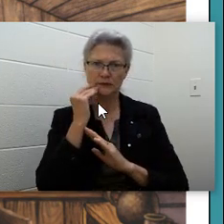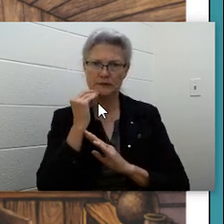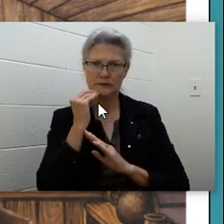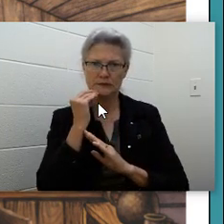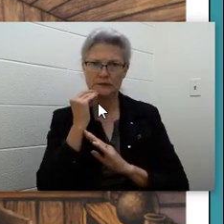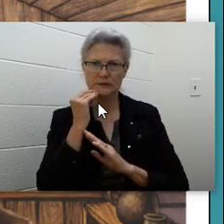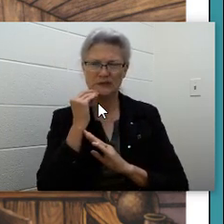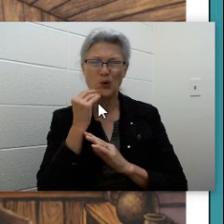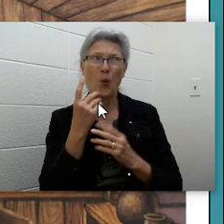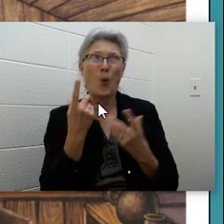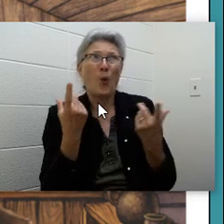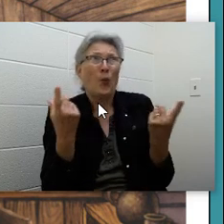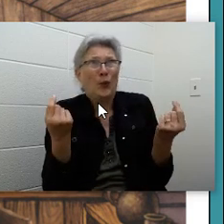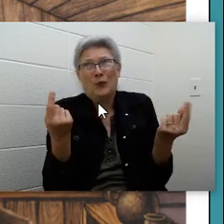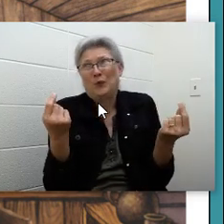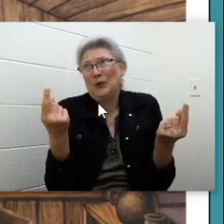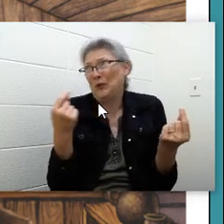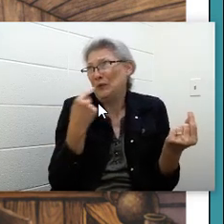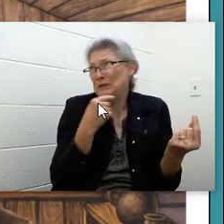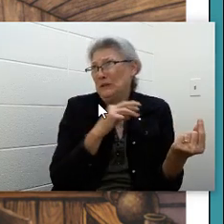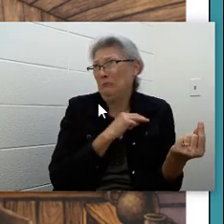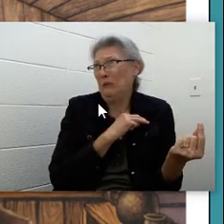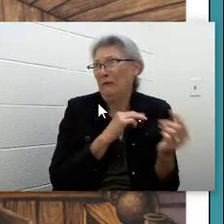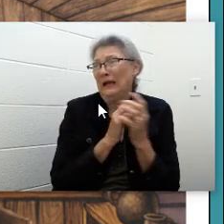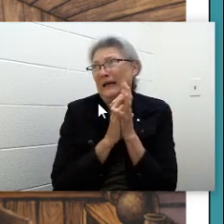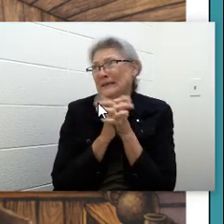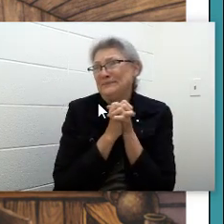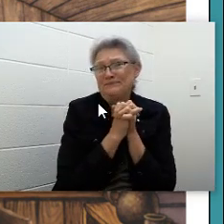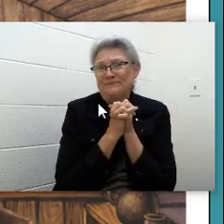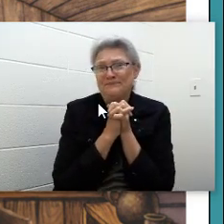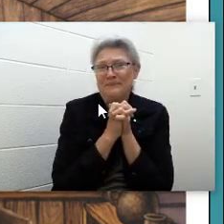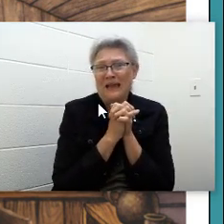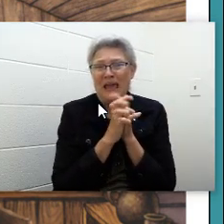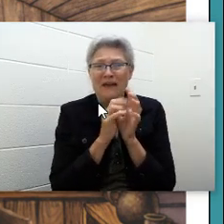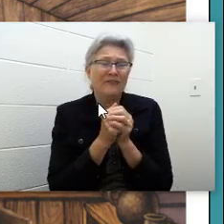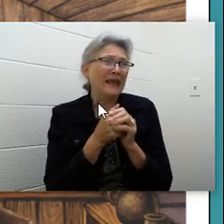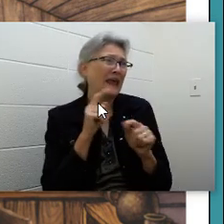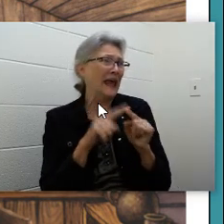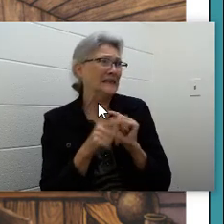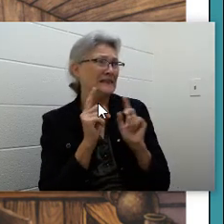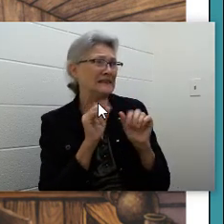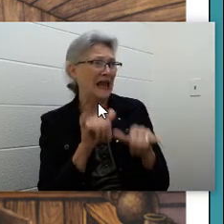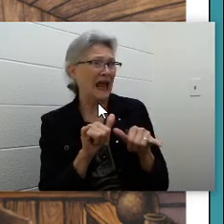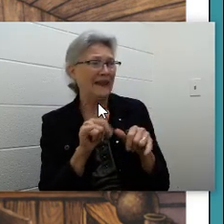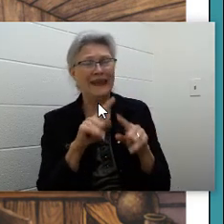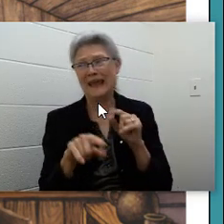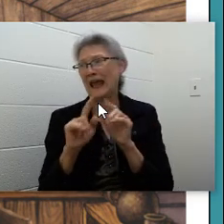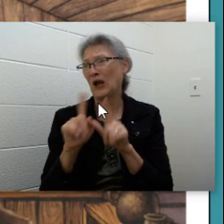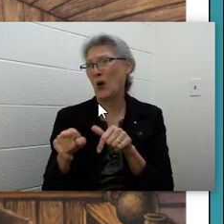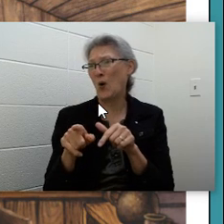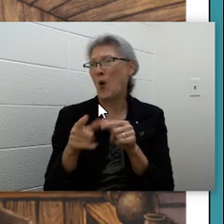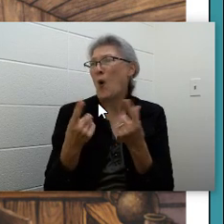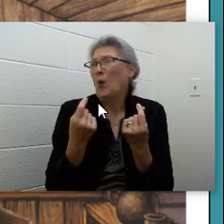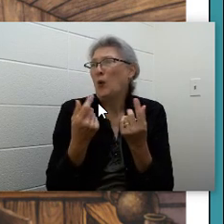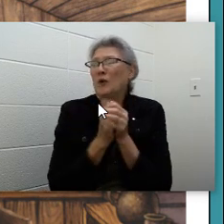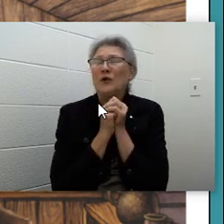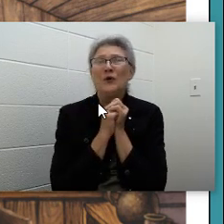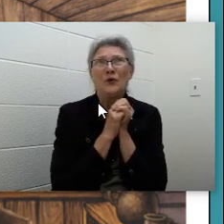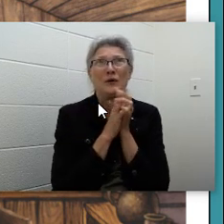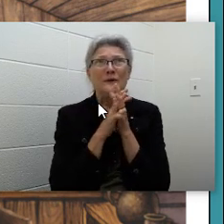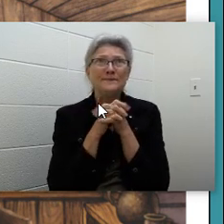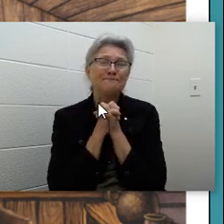So what do we do? said Mary. If they can't stay and they can't go, what's the right thing to do?